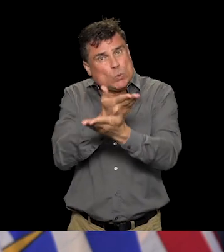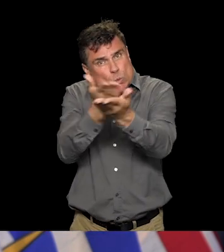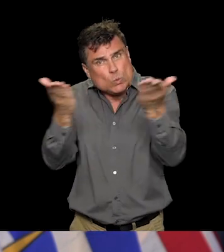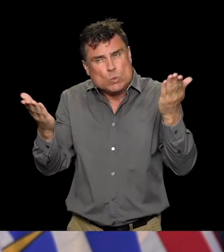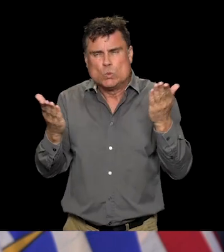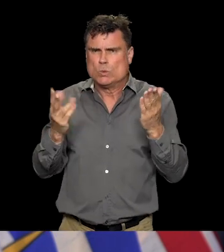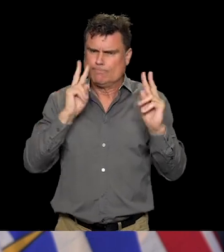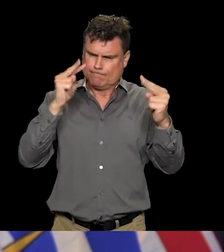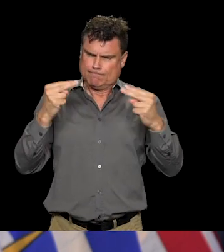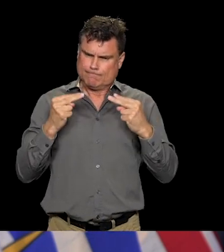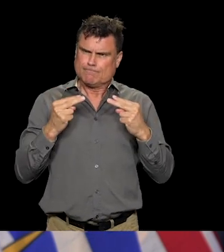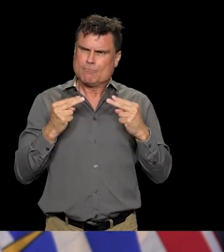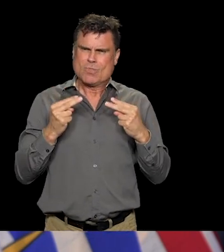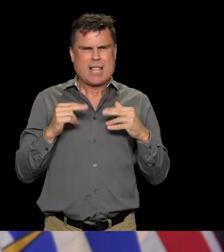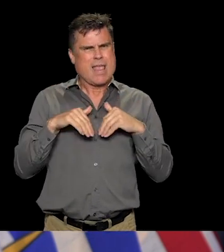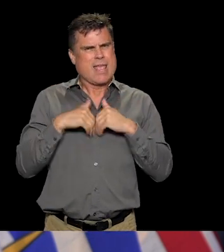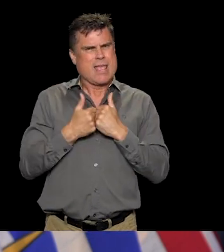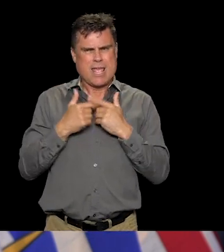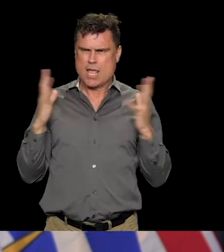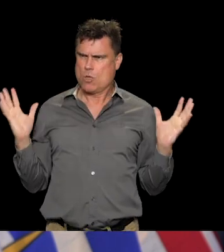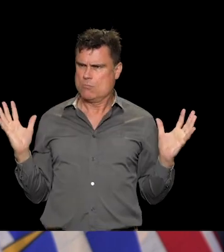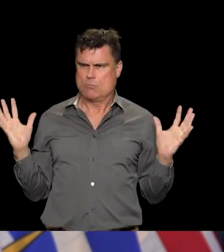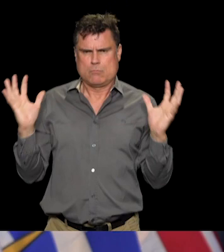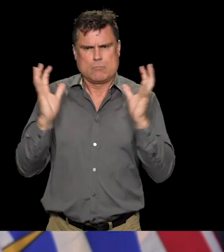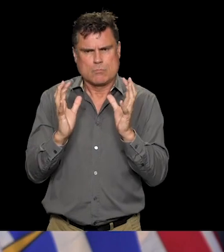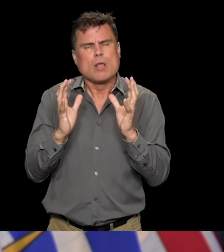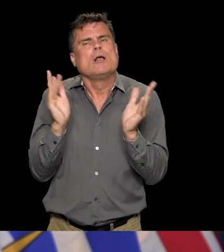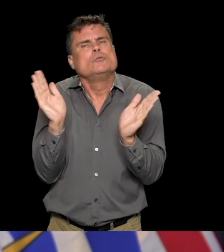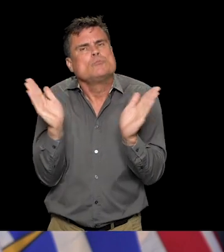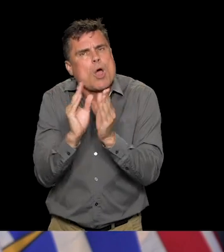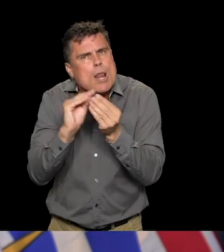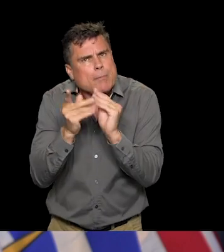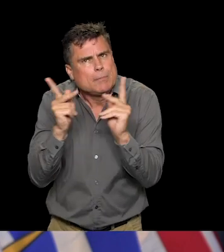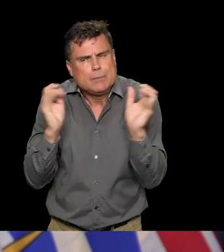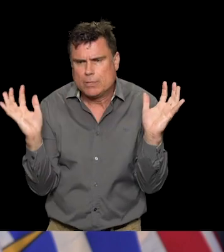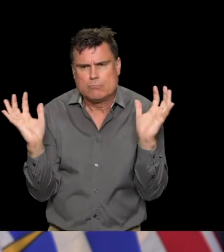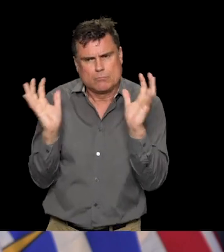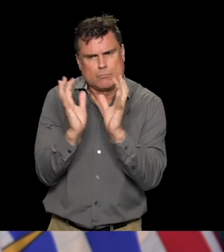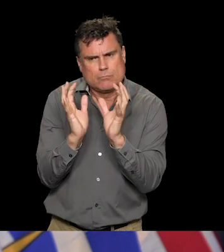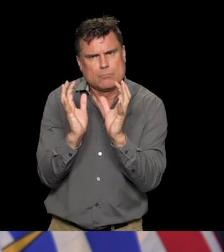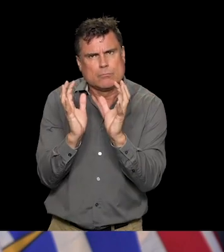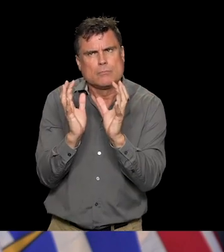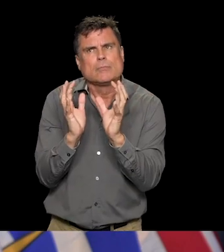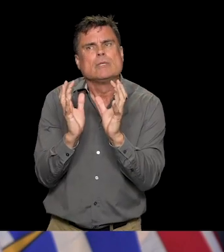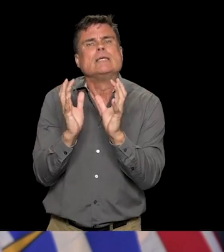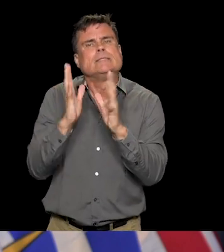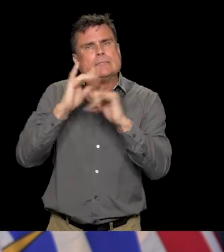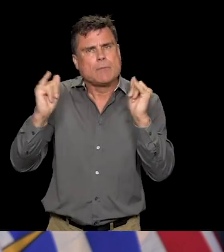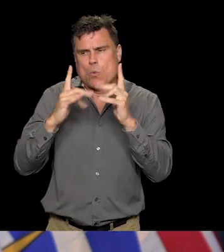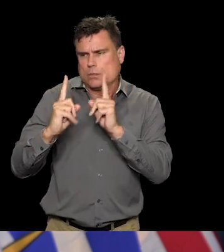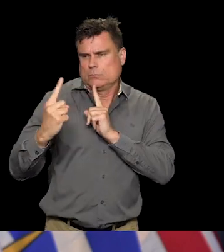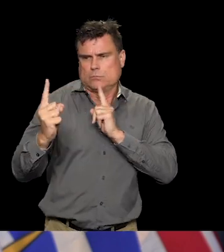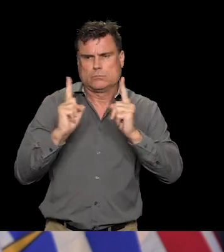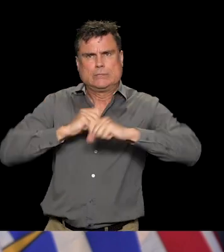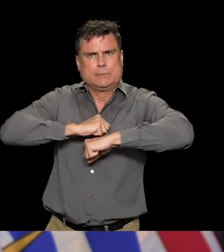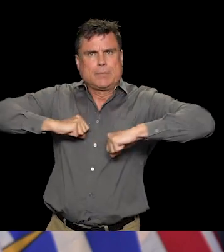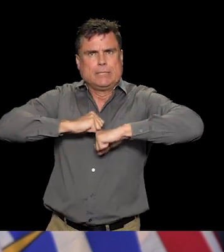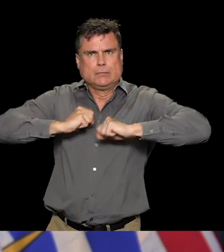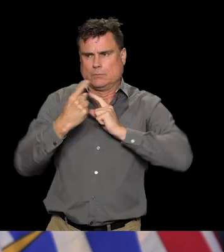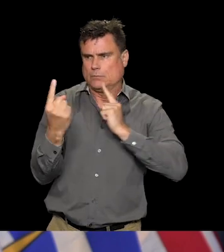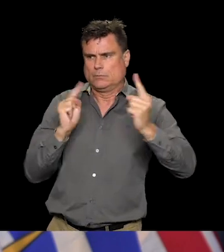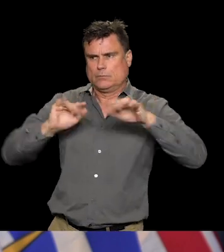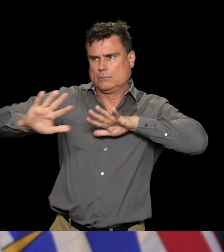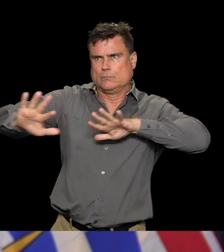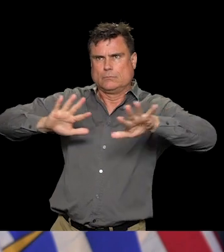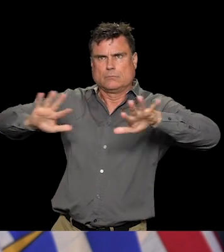where you can have your voice heard in a way that's safe, particularly for those people who are more likely to be disadvantaged